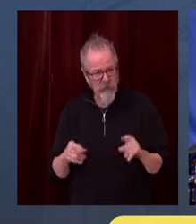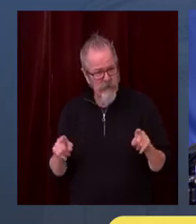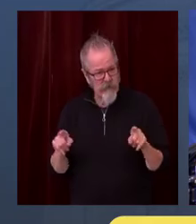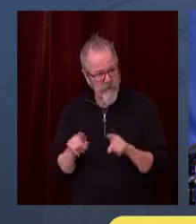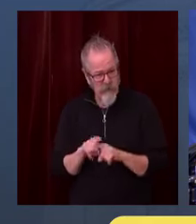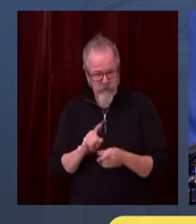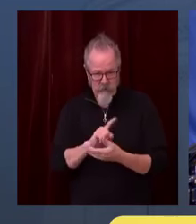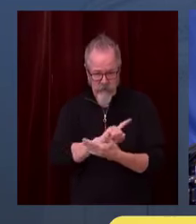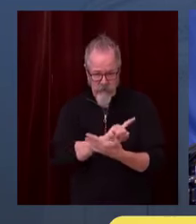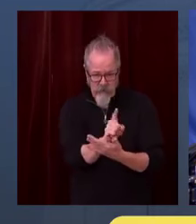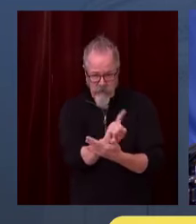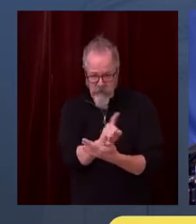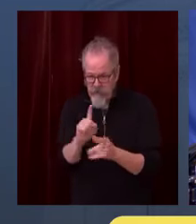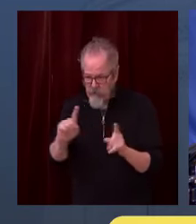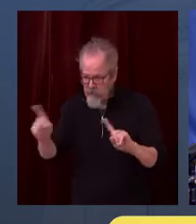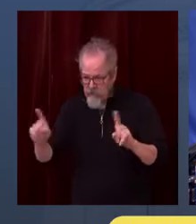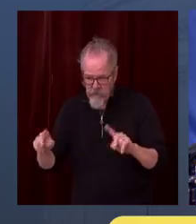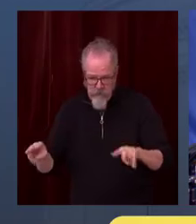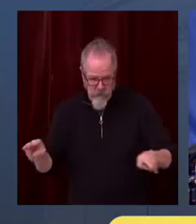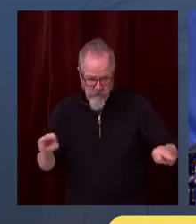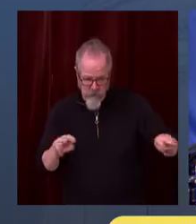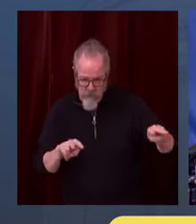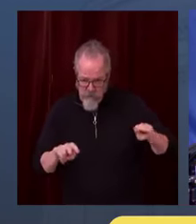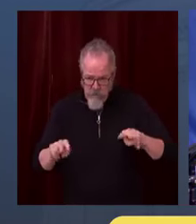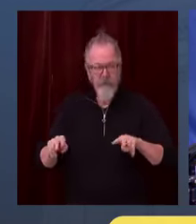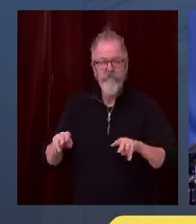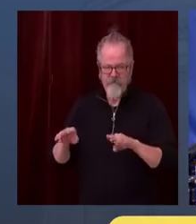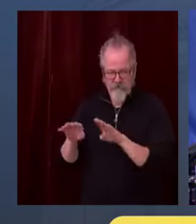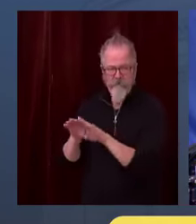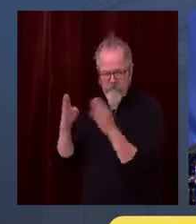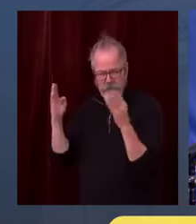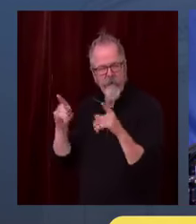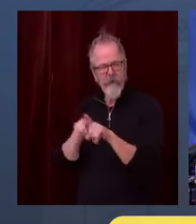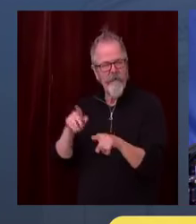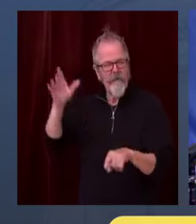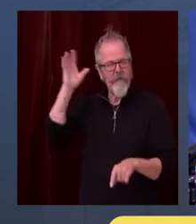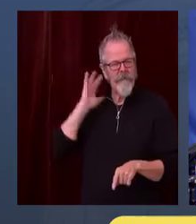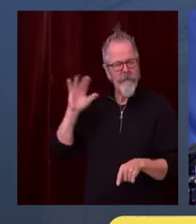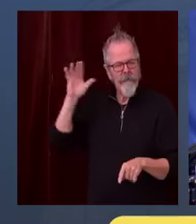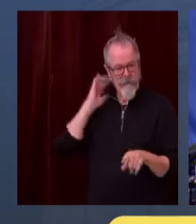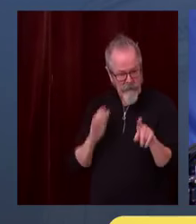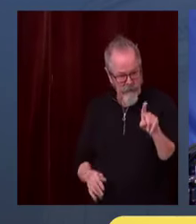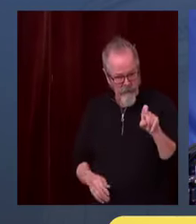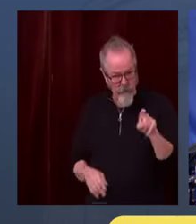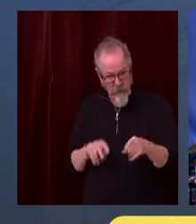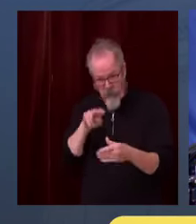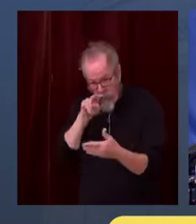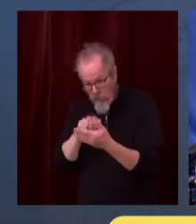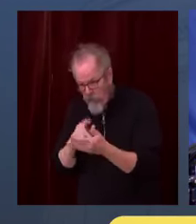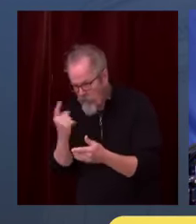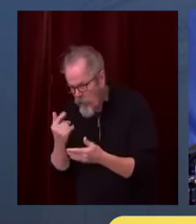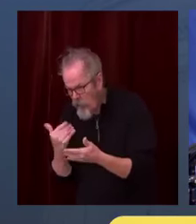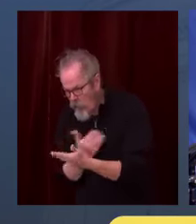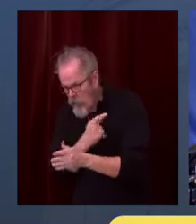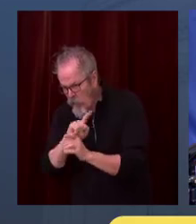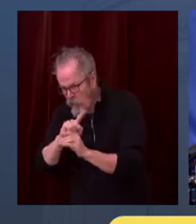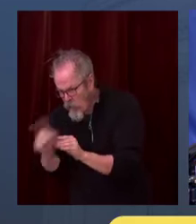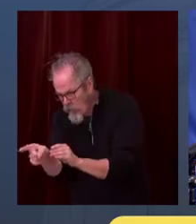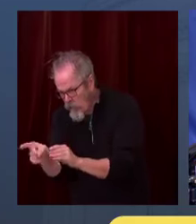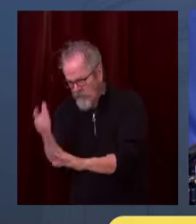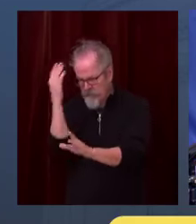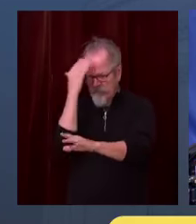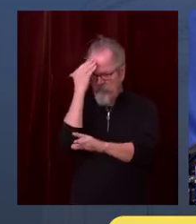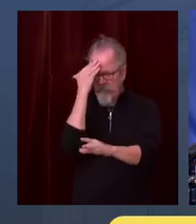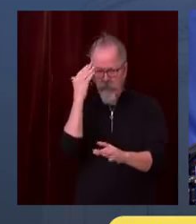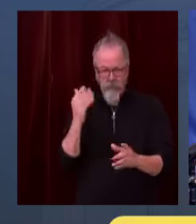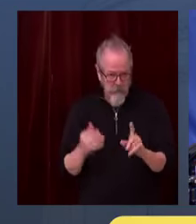Well, I don't, I mean, we're not announcing different metrics today, so there's nothing I can tell you will